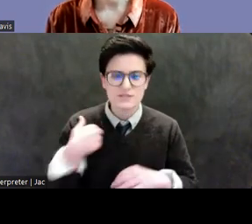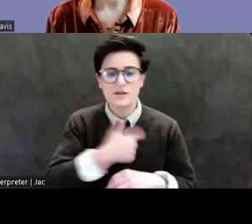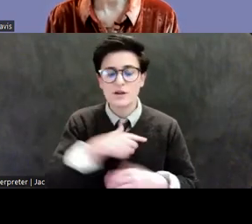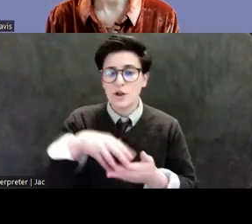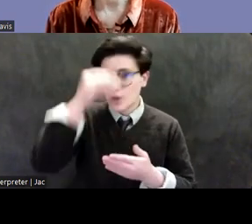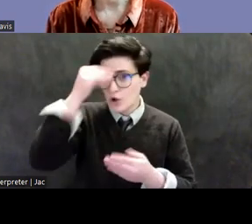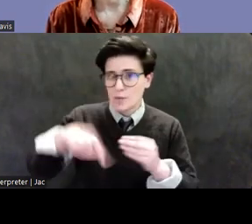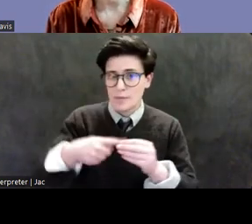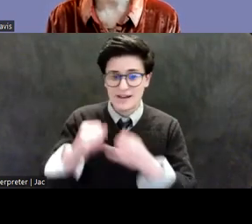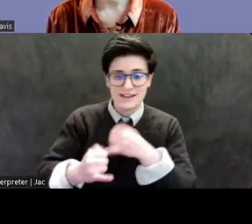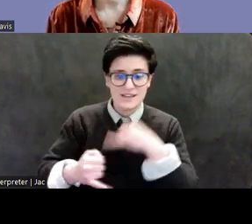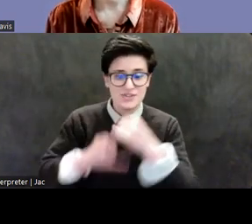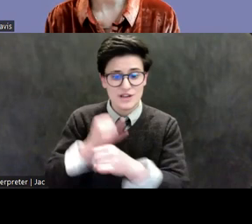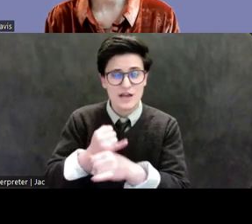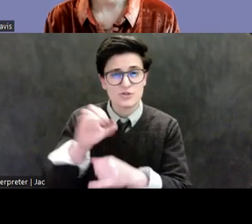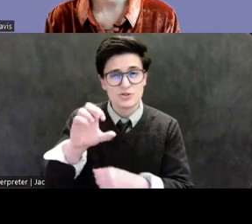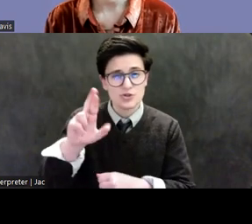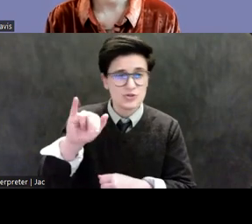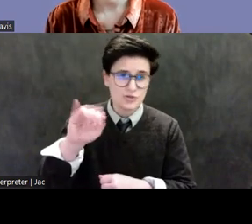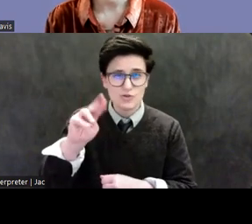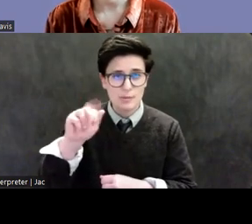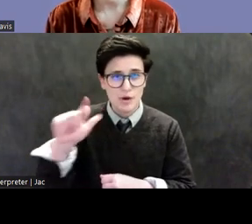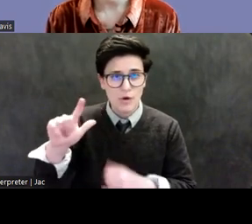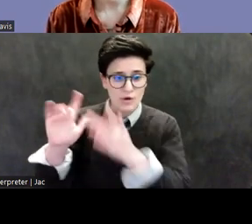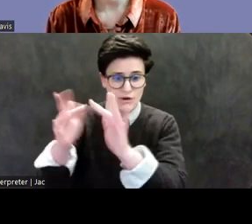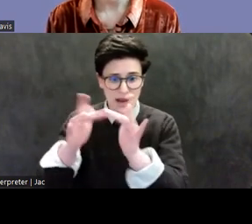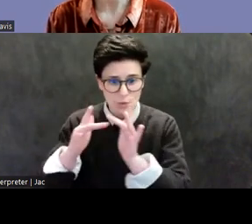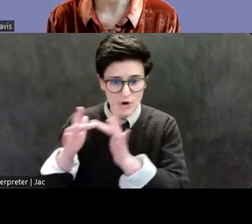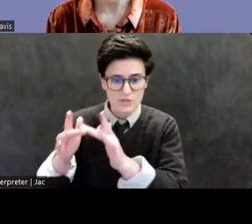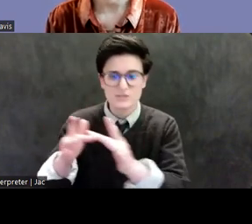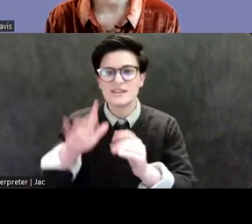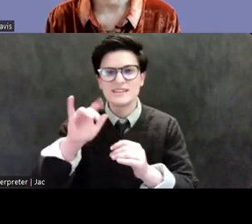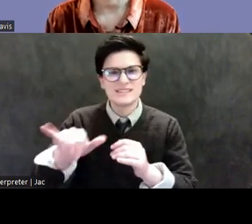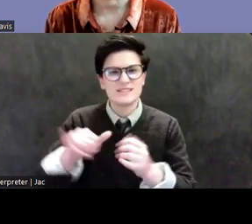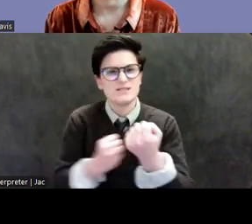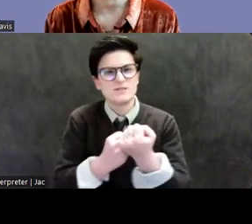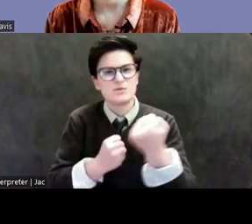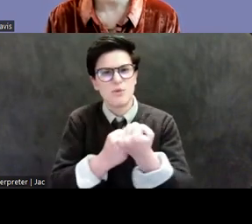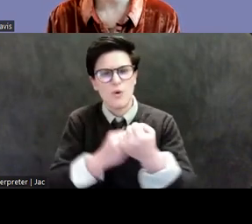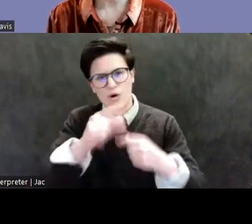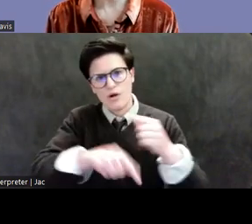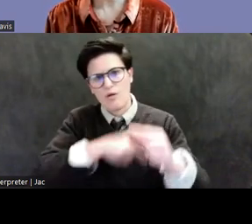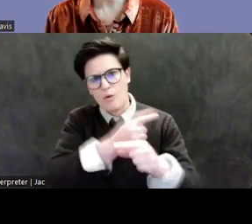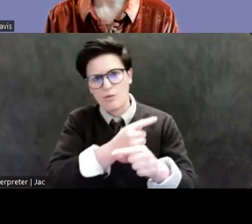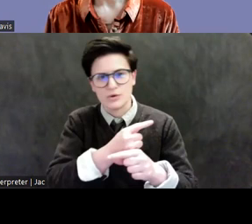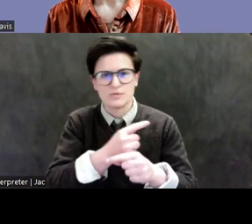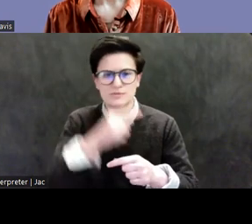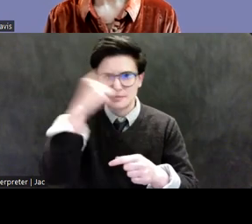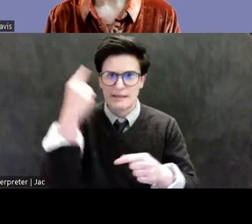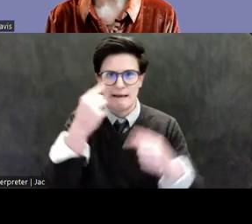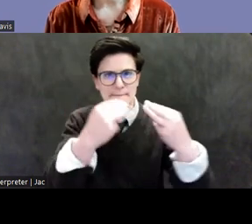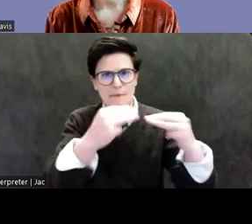not only the Asia Week sales, but have been supplying the global black market and the region's ancient art more broadly. And this is a testament